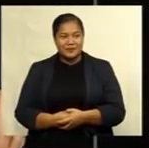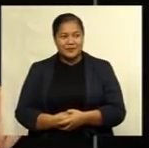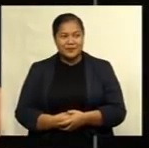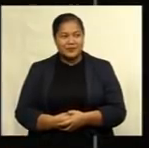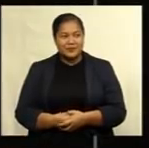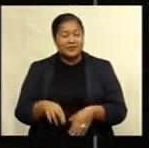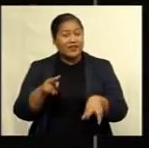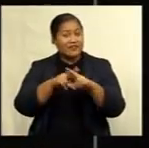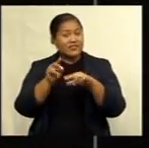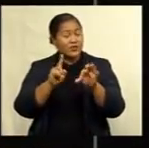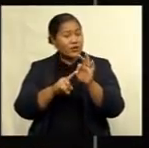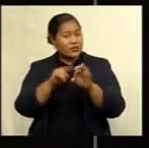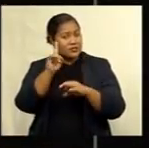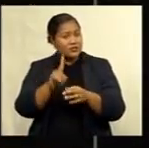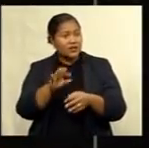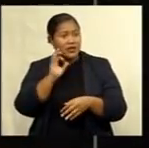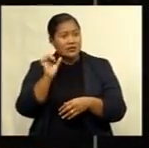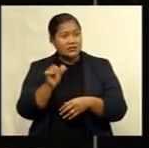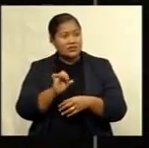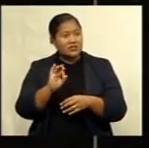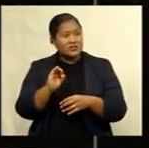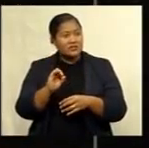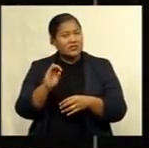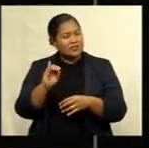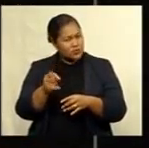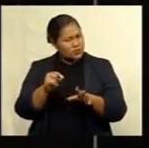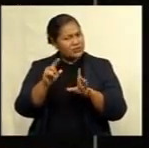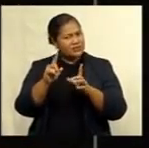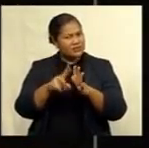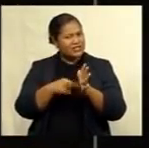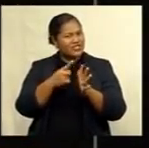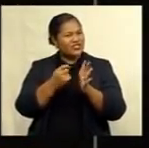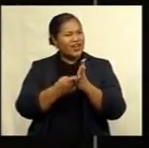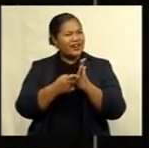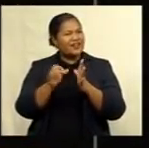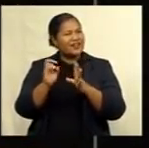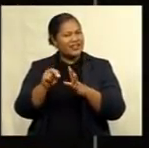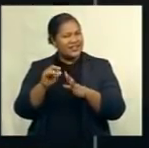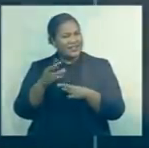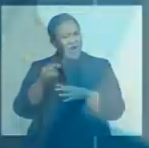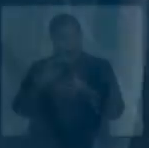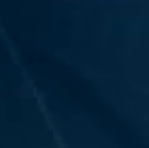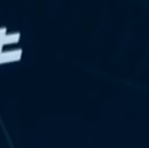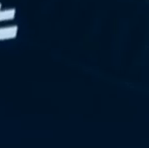In Fijian Pulse, we ask, does Jerry Tuwai deserve his own statue?